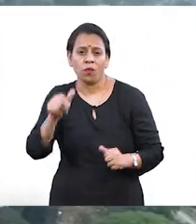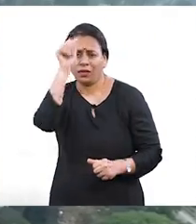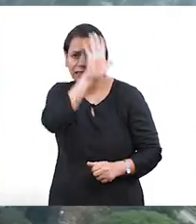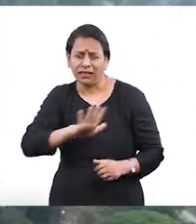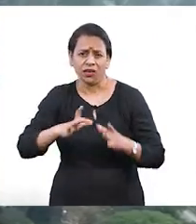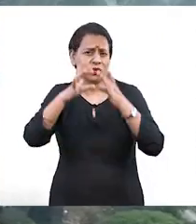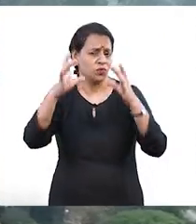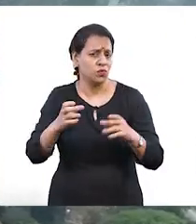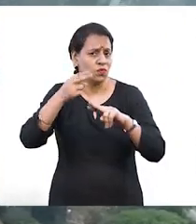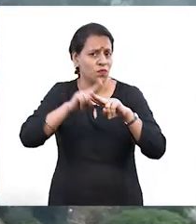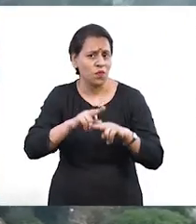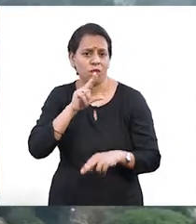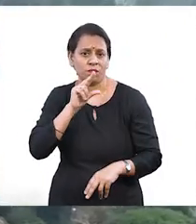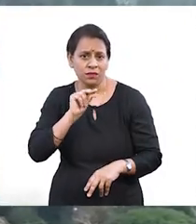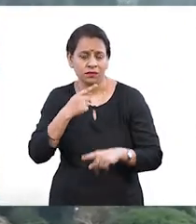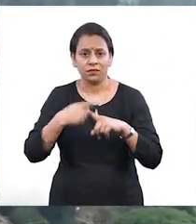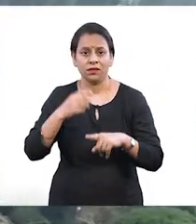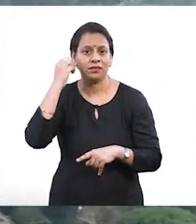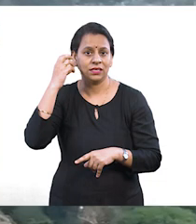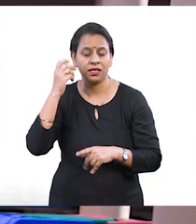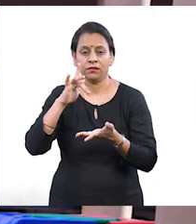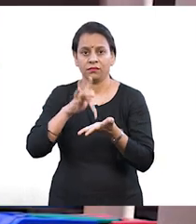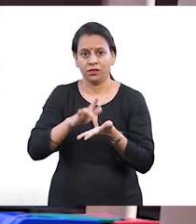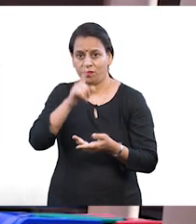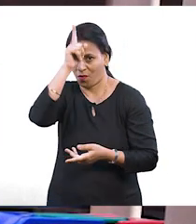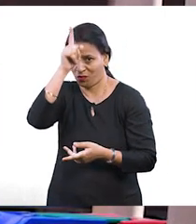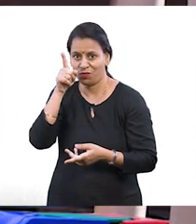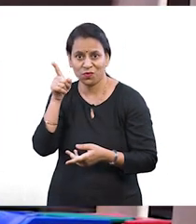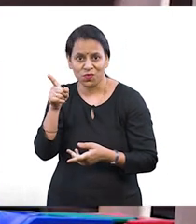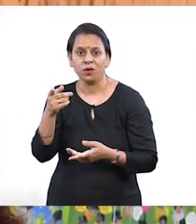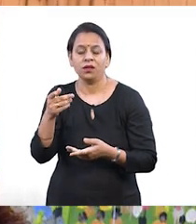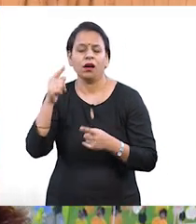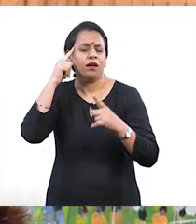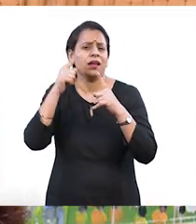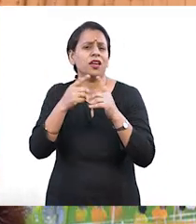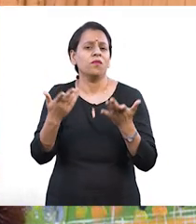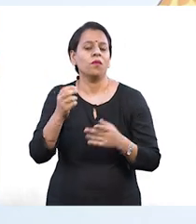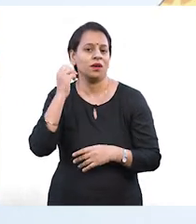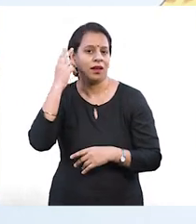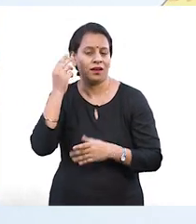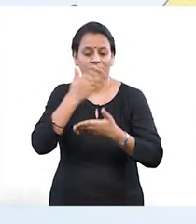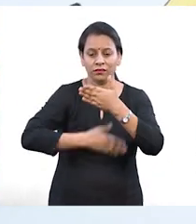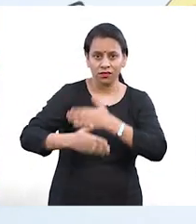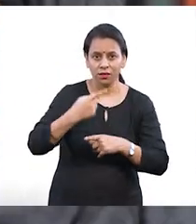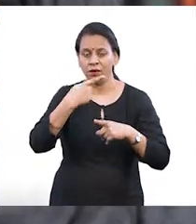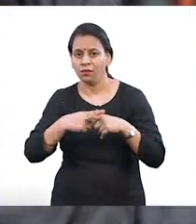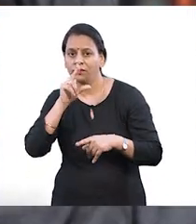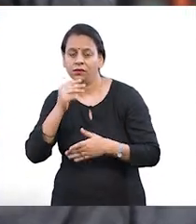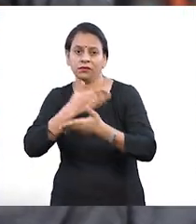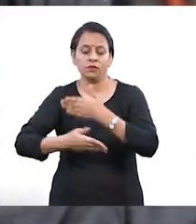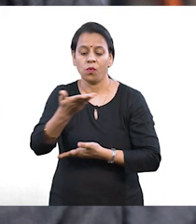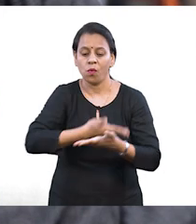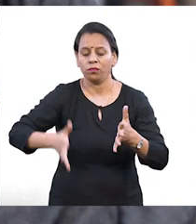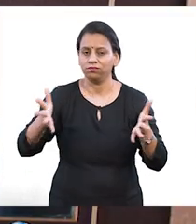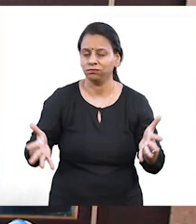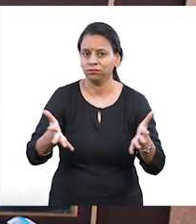All India Institute of Speech and Hearing, MySuru is serving the people with full dedication towards promoting the quality of